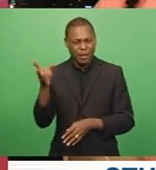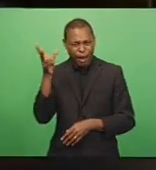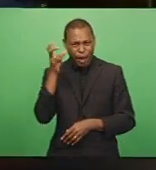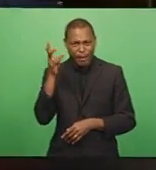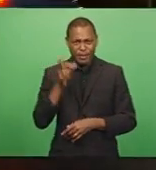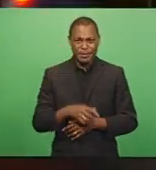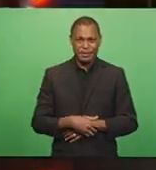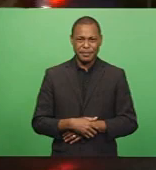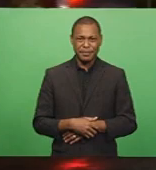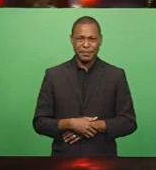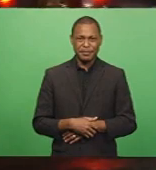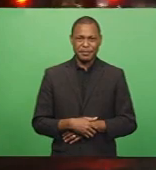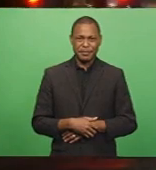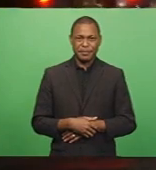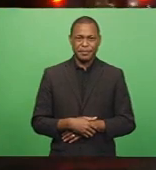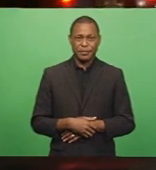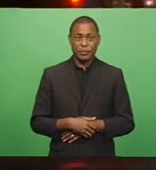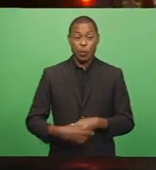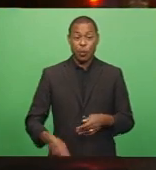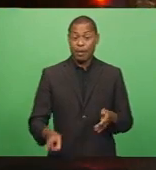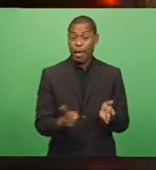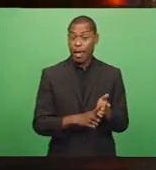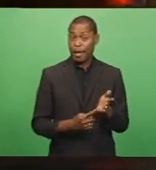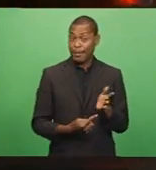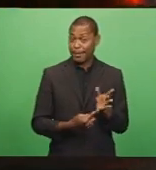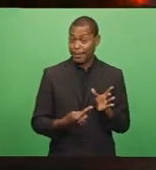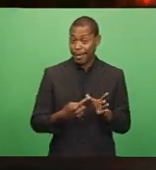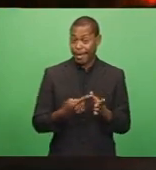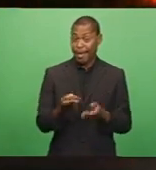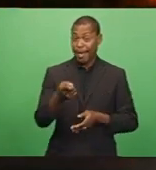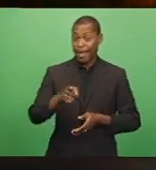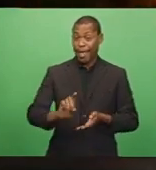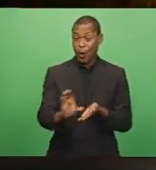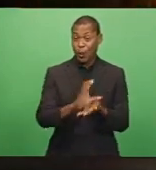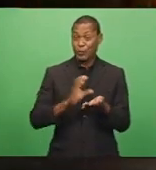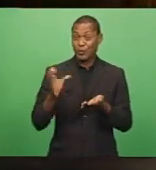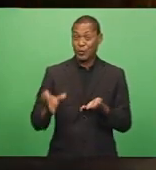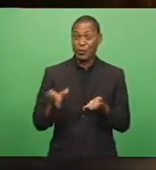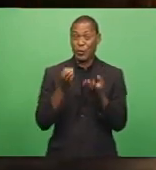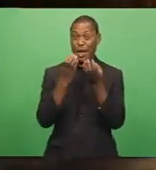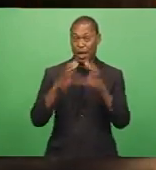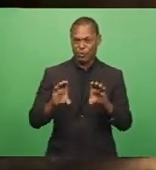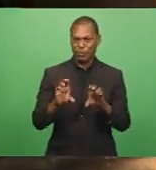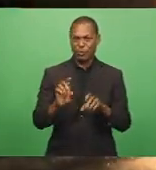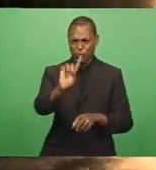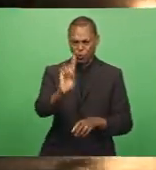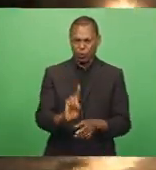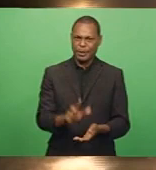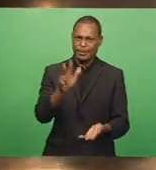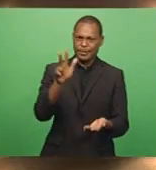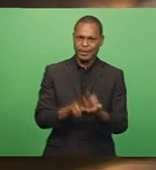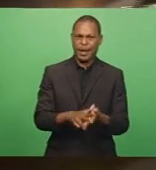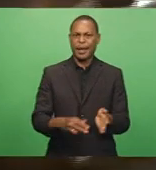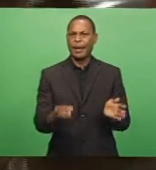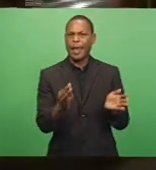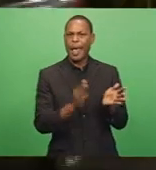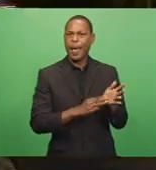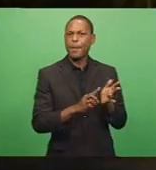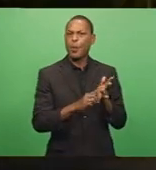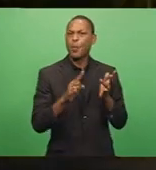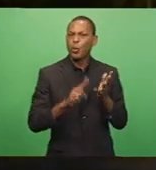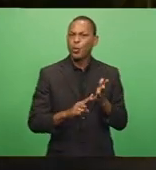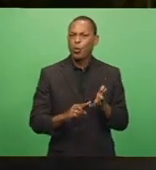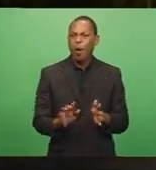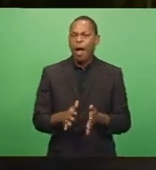Thanks, Ate. The Land Transport Authority and the Consumer Council of Fiji today signed a Memorandum of Understanding on Bus Complaints